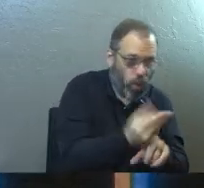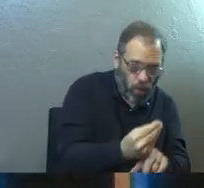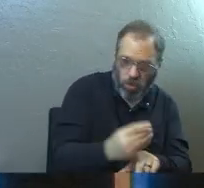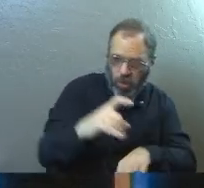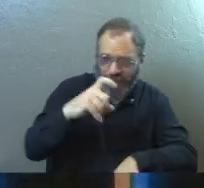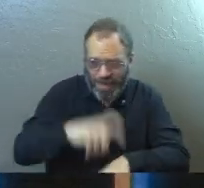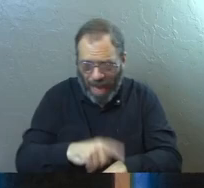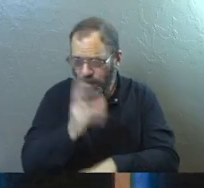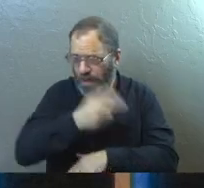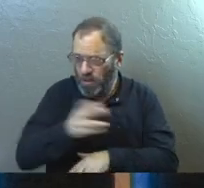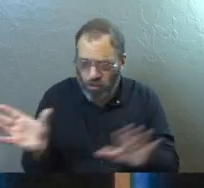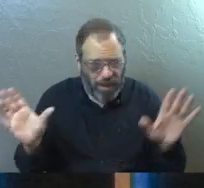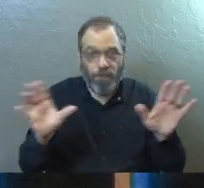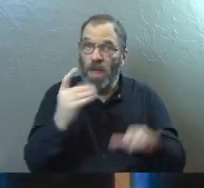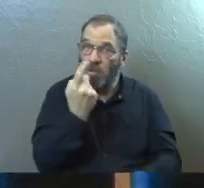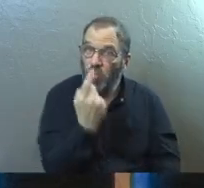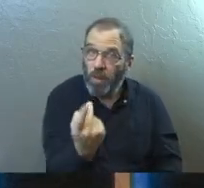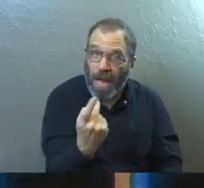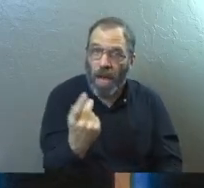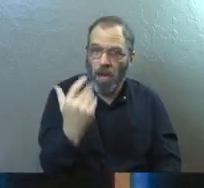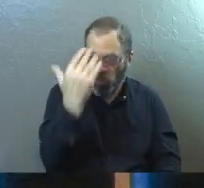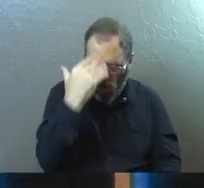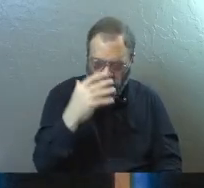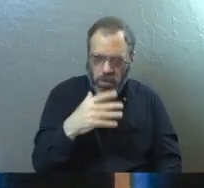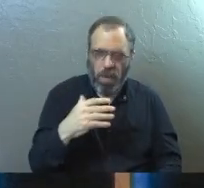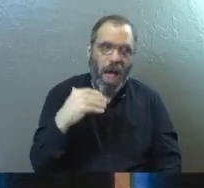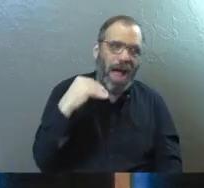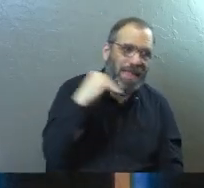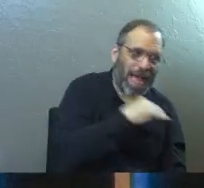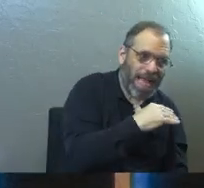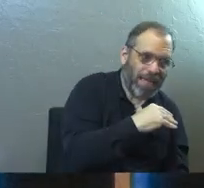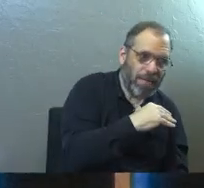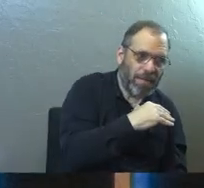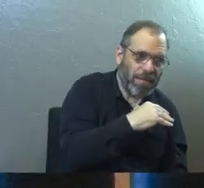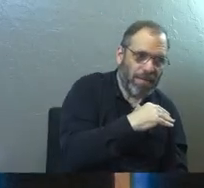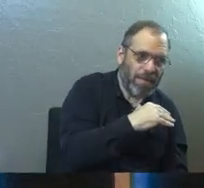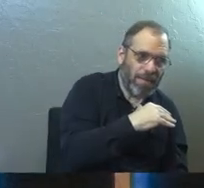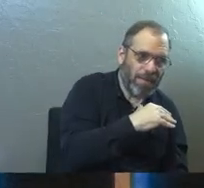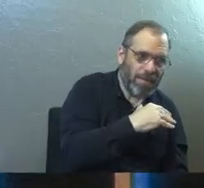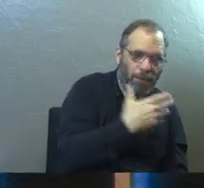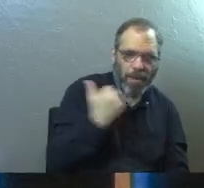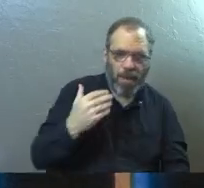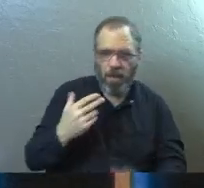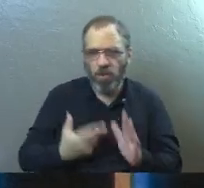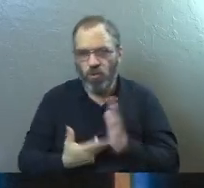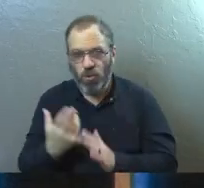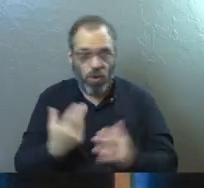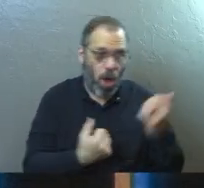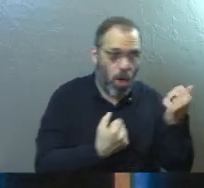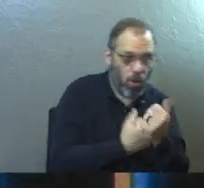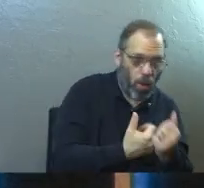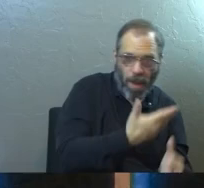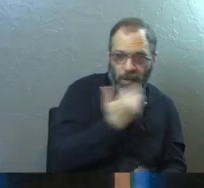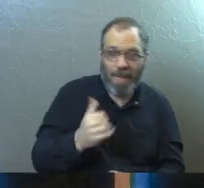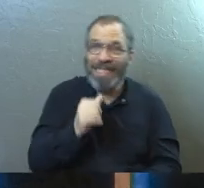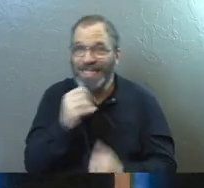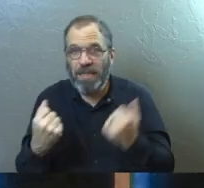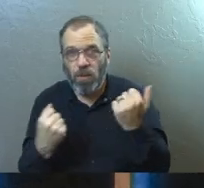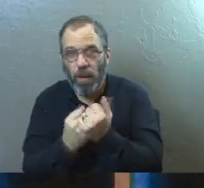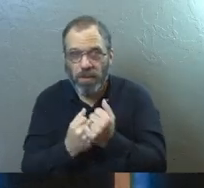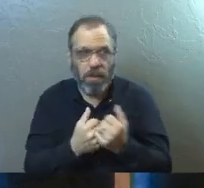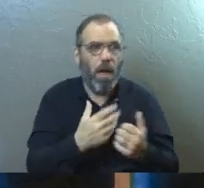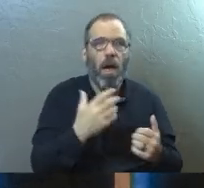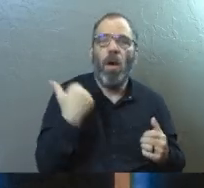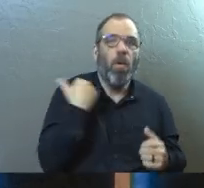regardless of time throughout history, that we all know that lies are better than truth. We all know that loyalty is better than disloyalty.